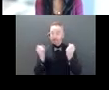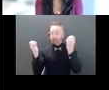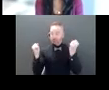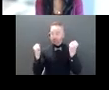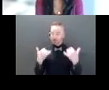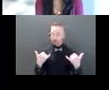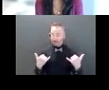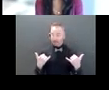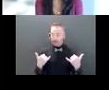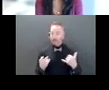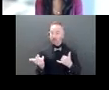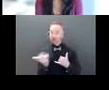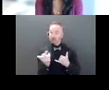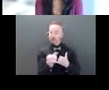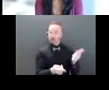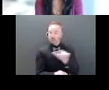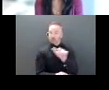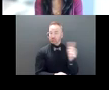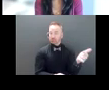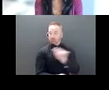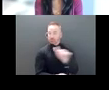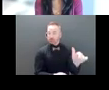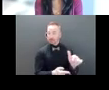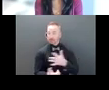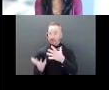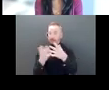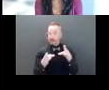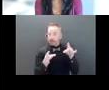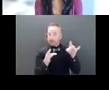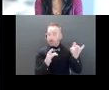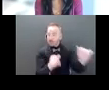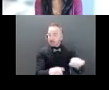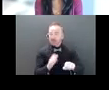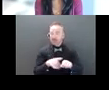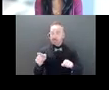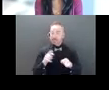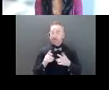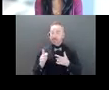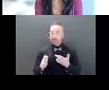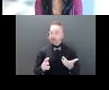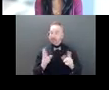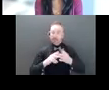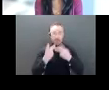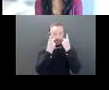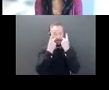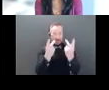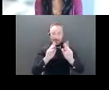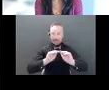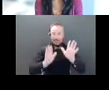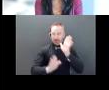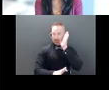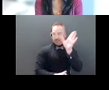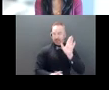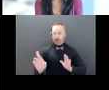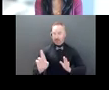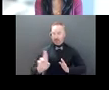switching back and forth seamlessly. So no need to have to worry about that. You will be able to view them on the right hand side of